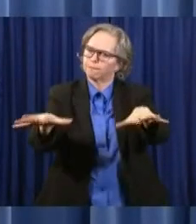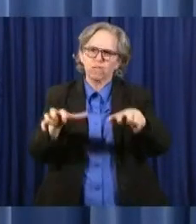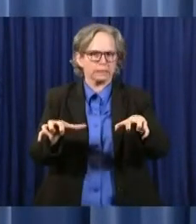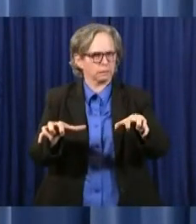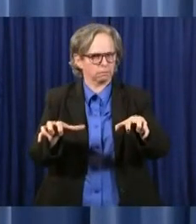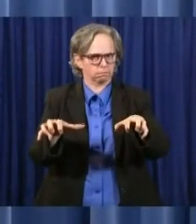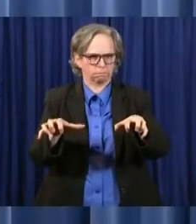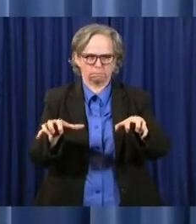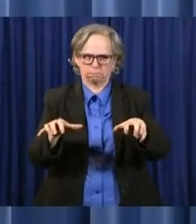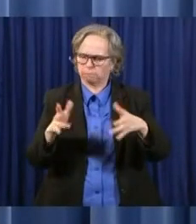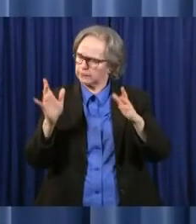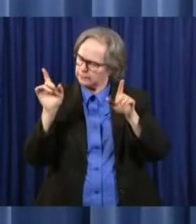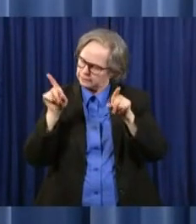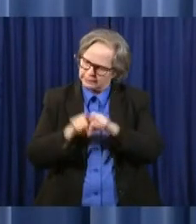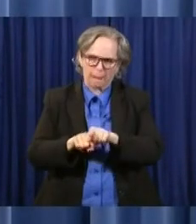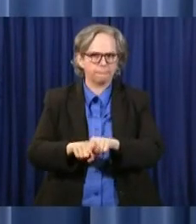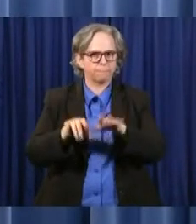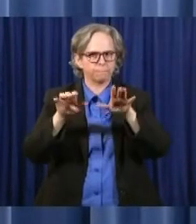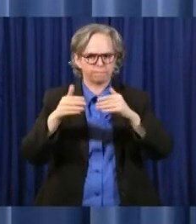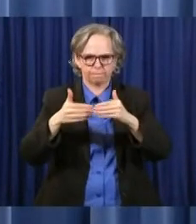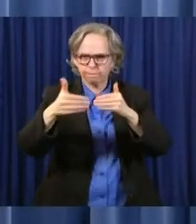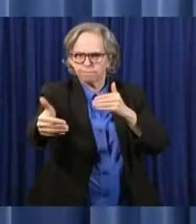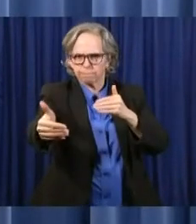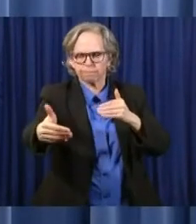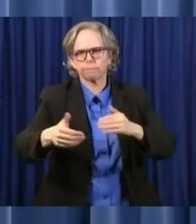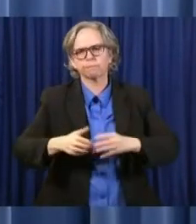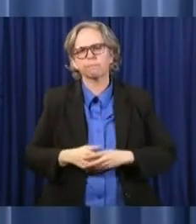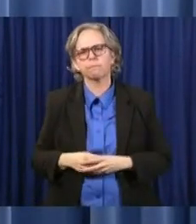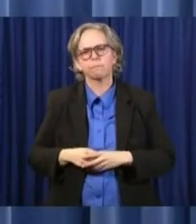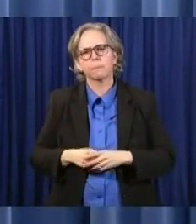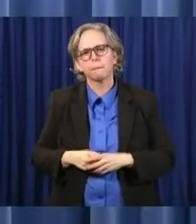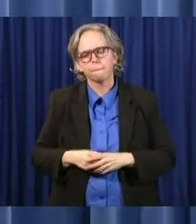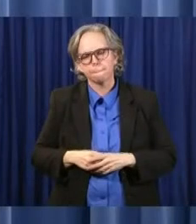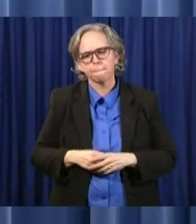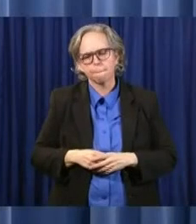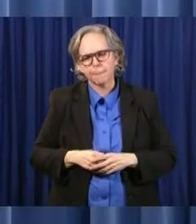series for the states. That continues.